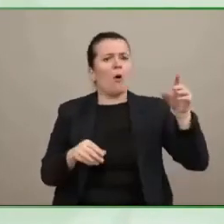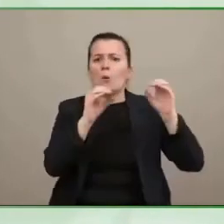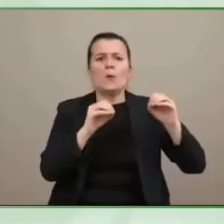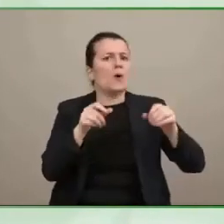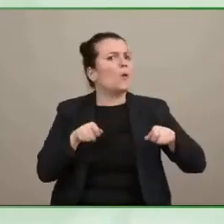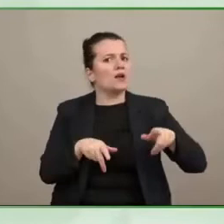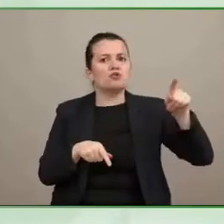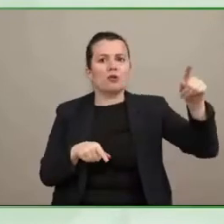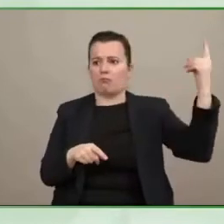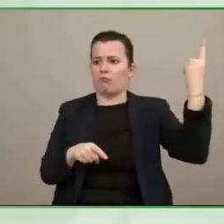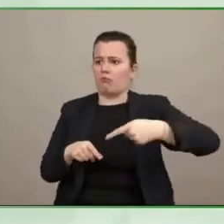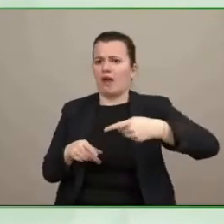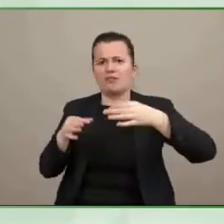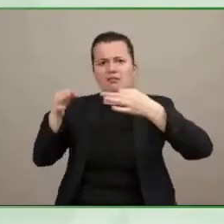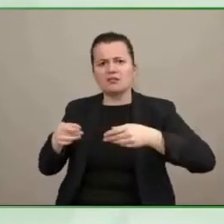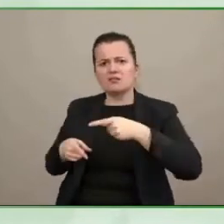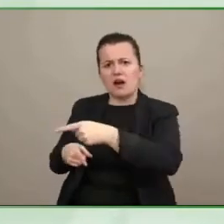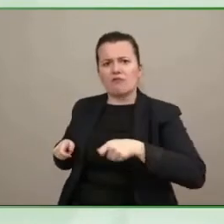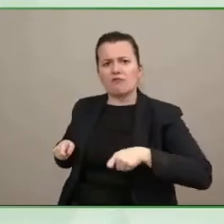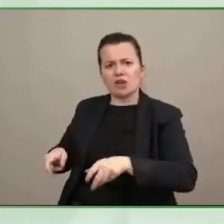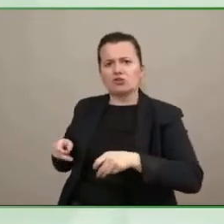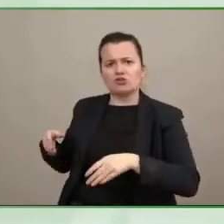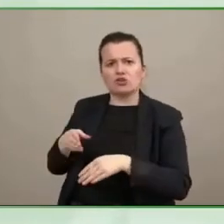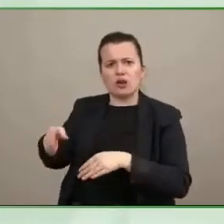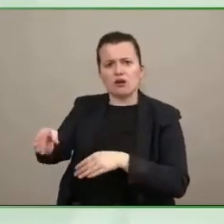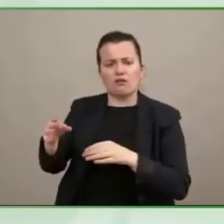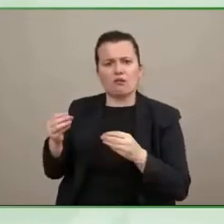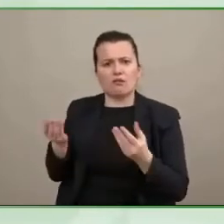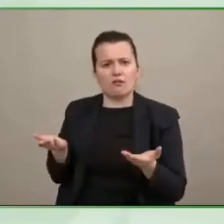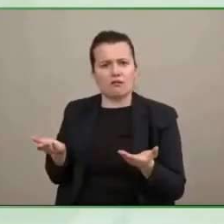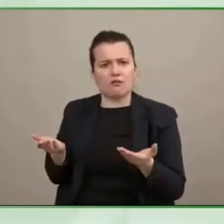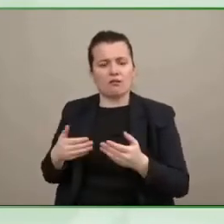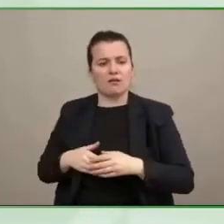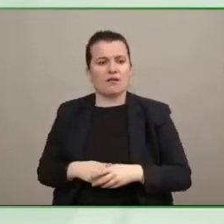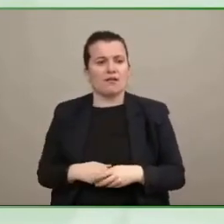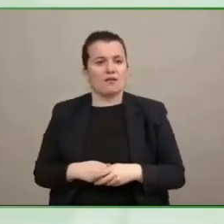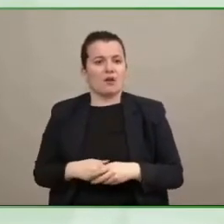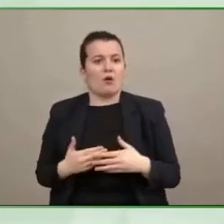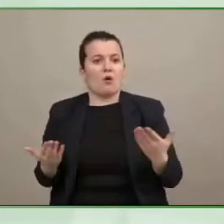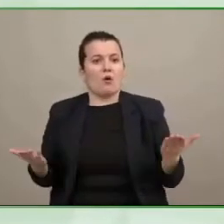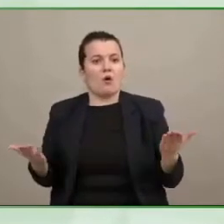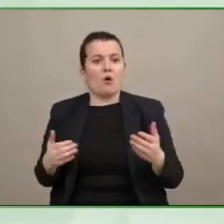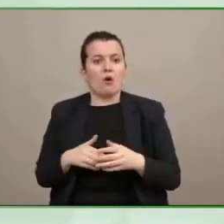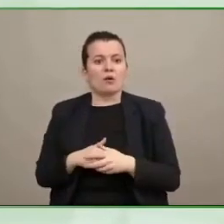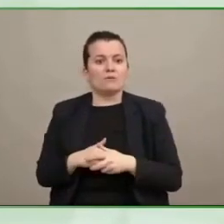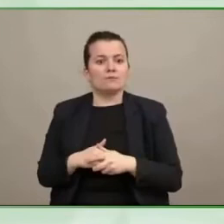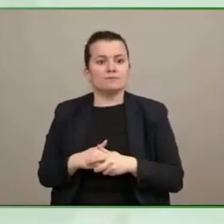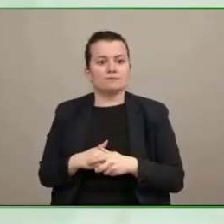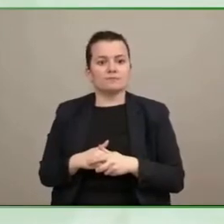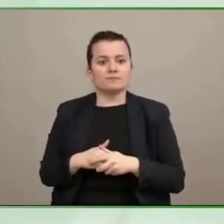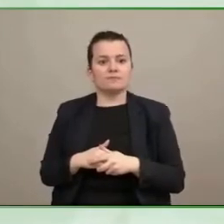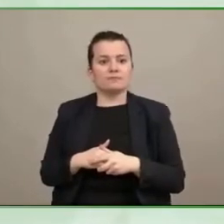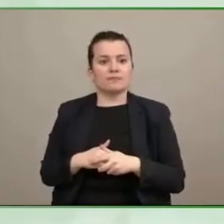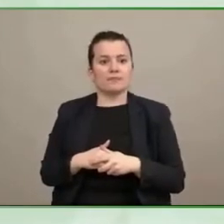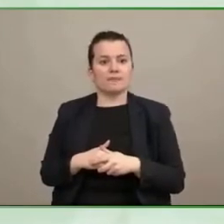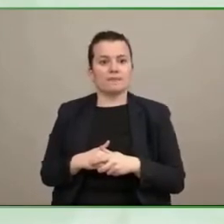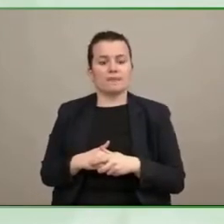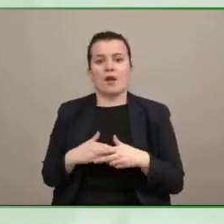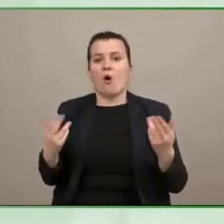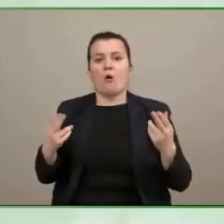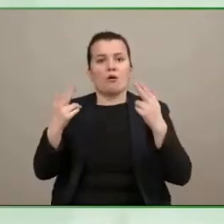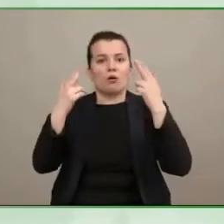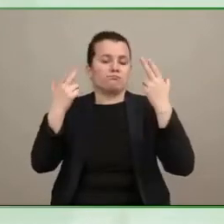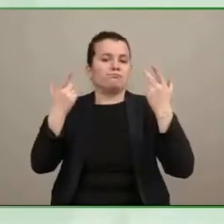where people with visual impairments don't like induction loops because they want audio description and induction